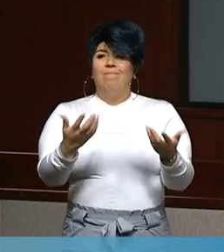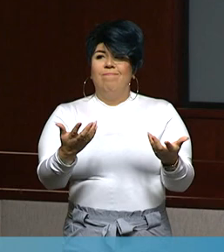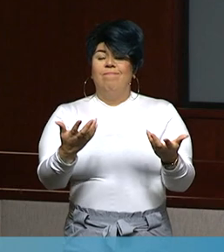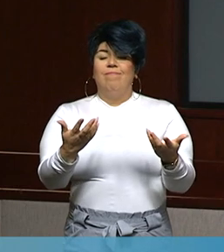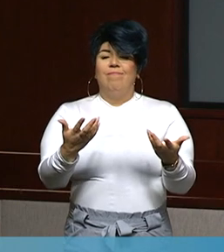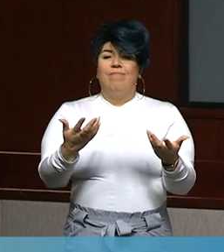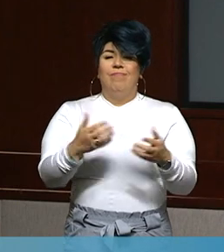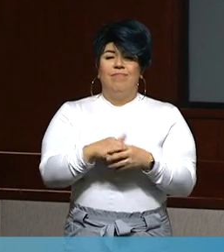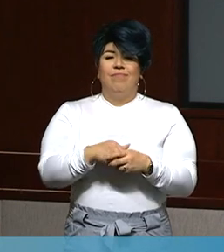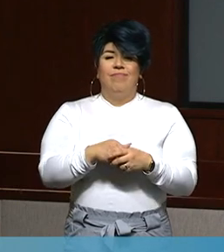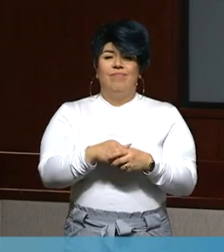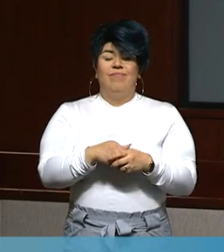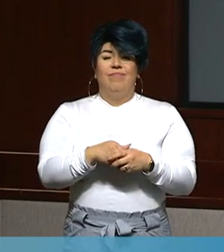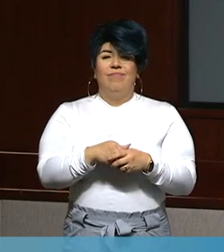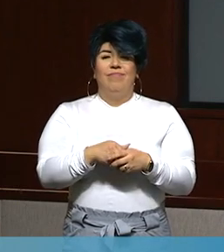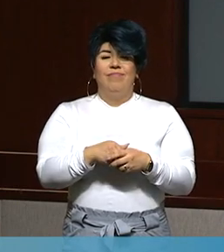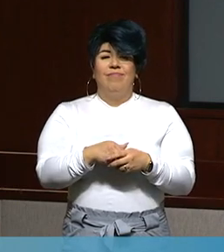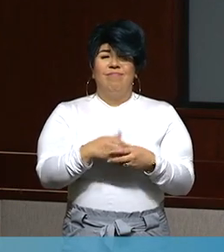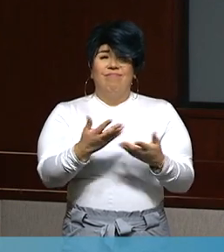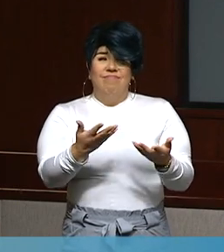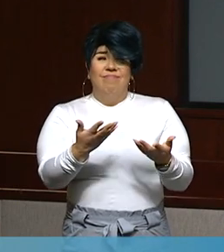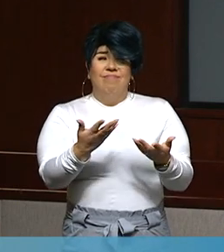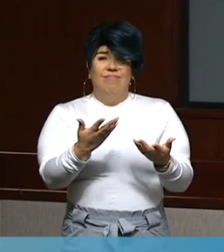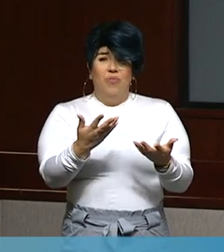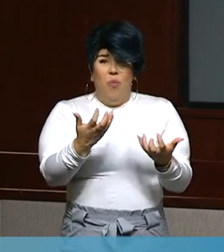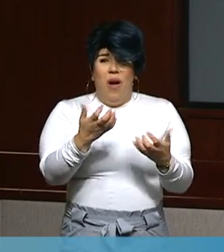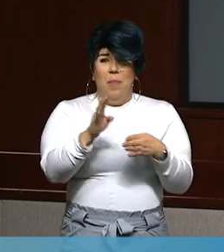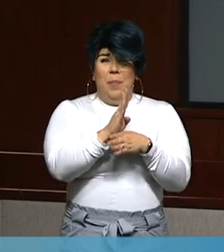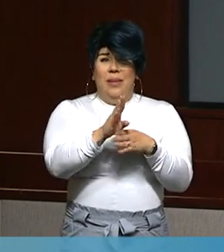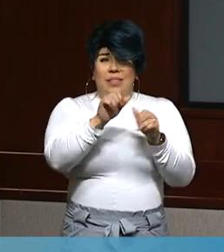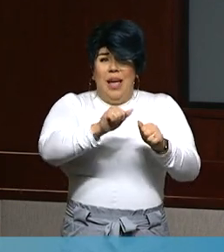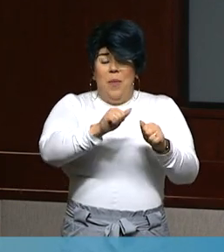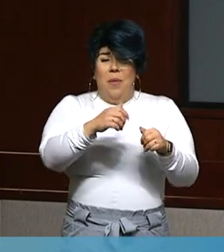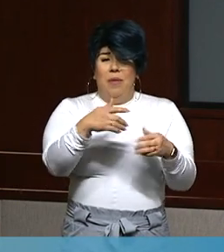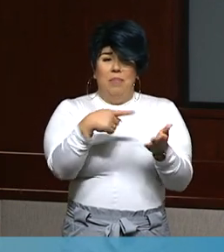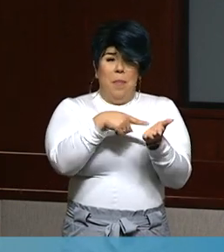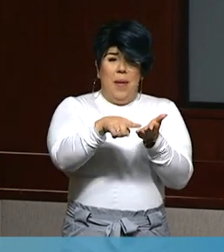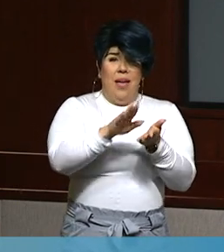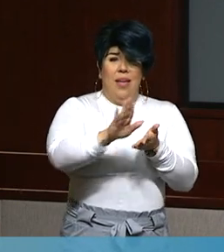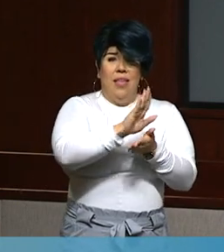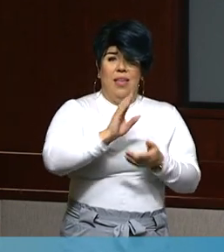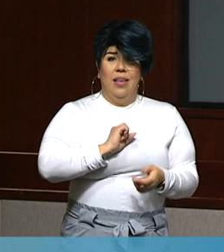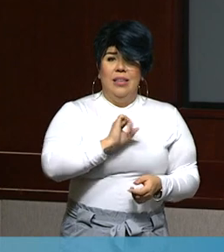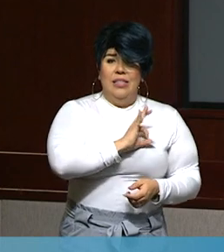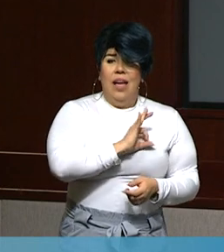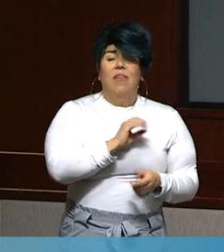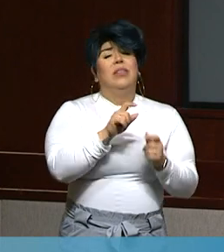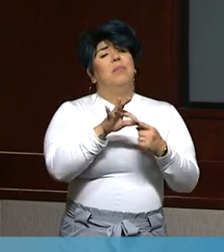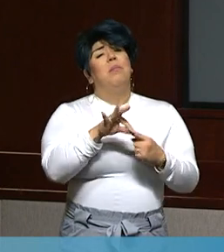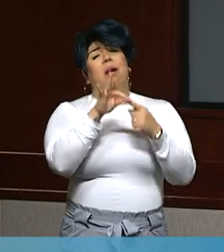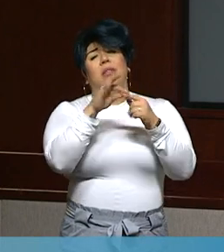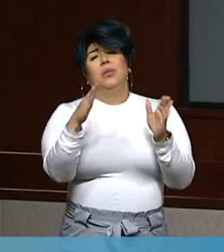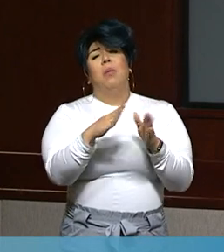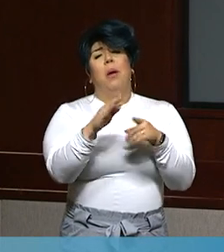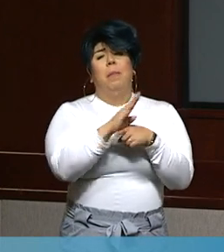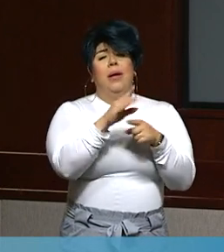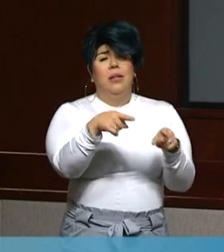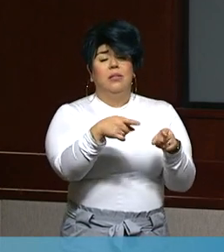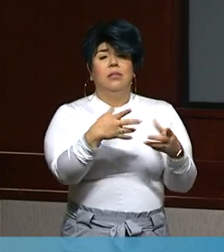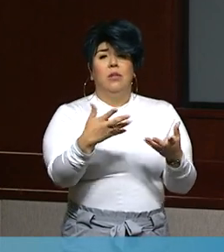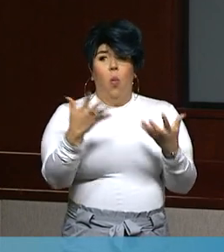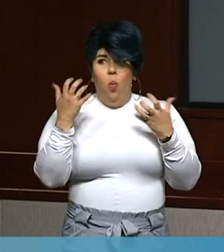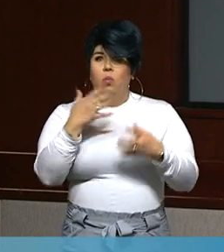you know, pay their employees, allow those businesses, allow particularly small business owners, allows